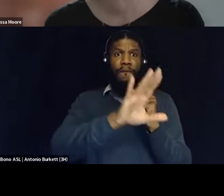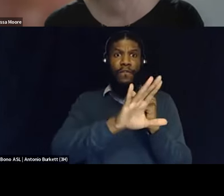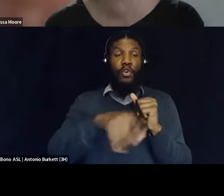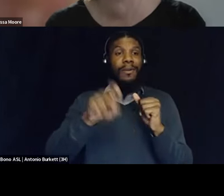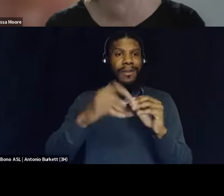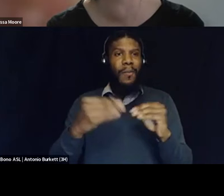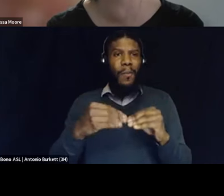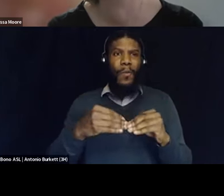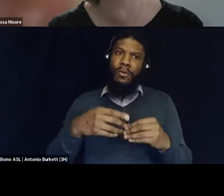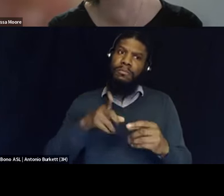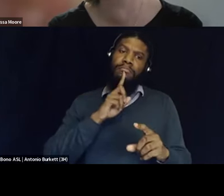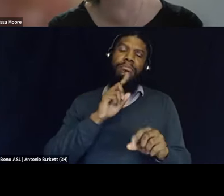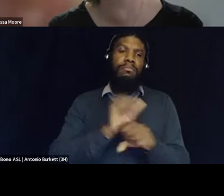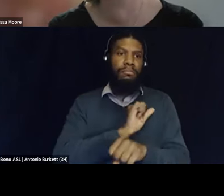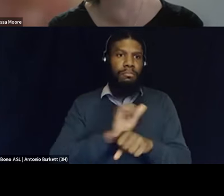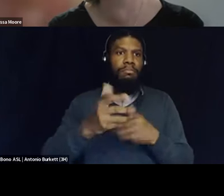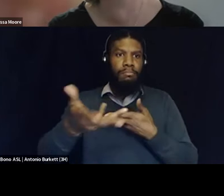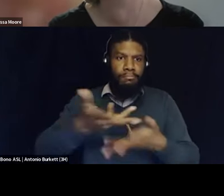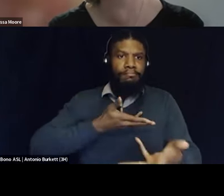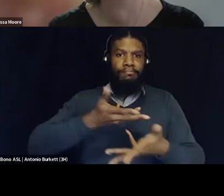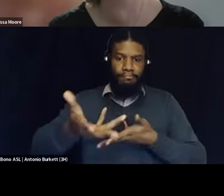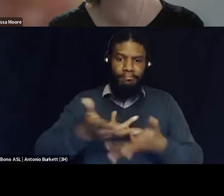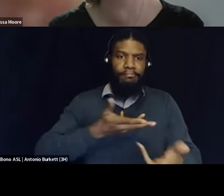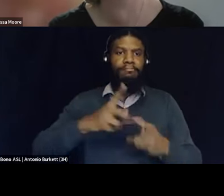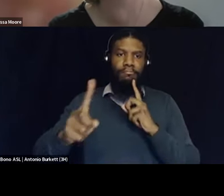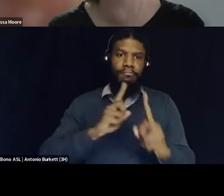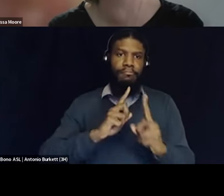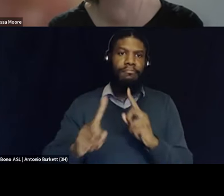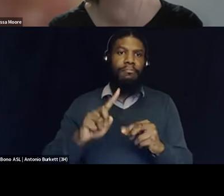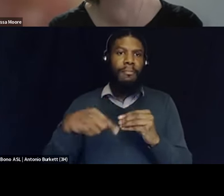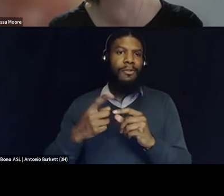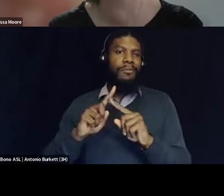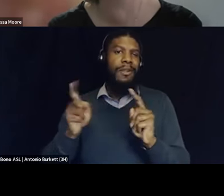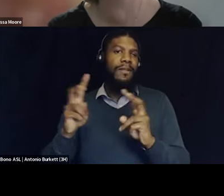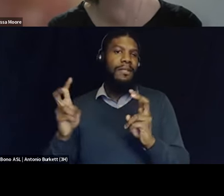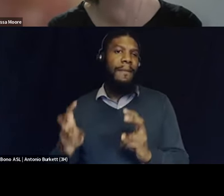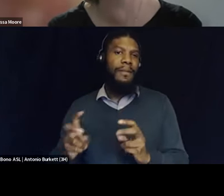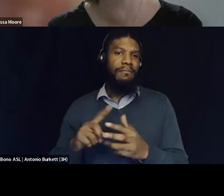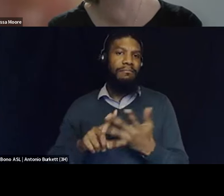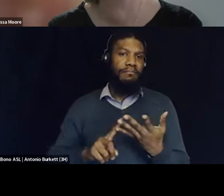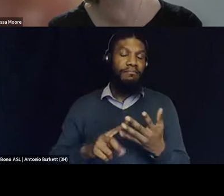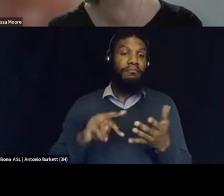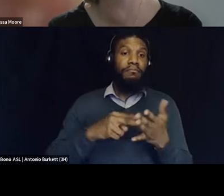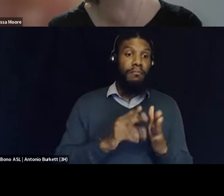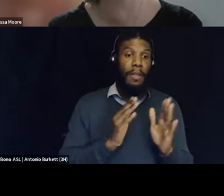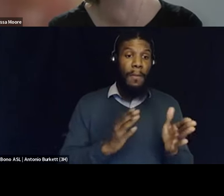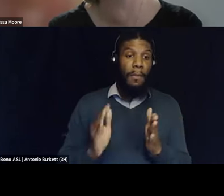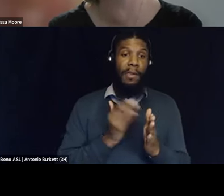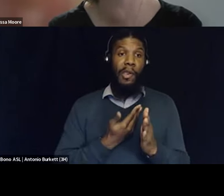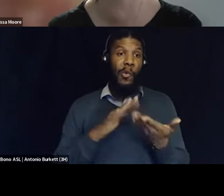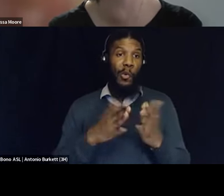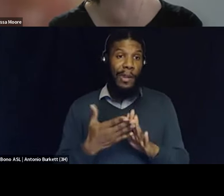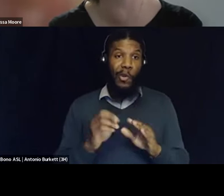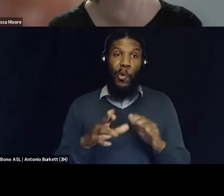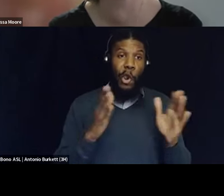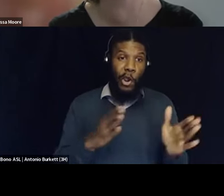all of these things and so i think also preparing our communities are organizing to not be thinking that there's a silver bullet or there's